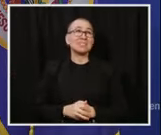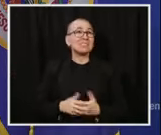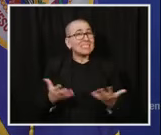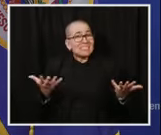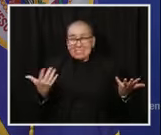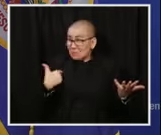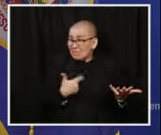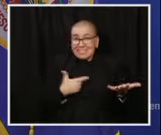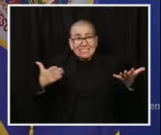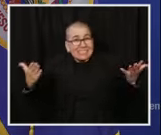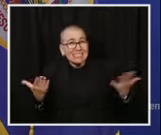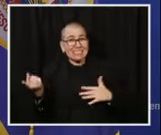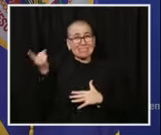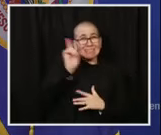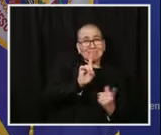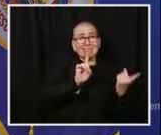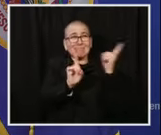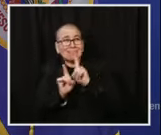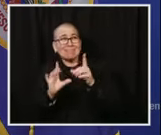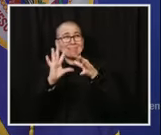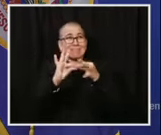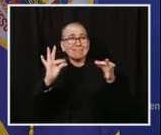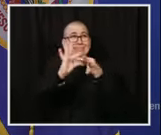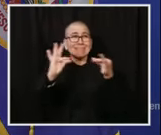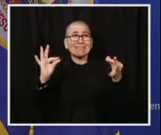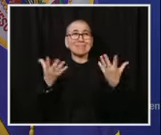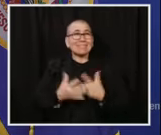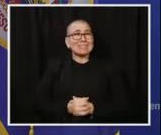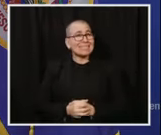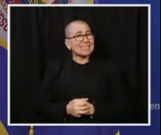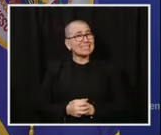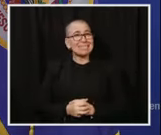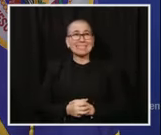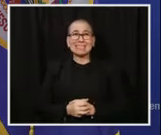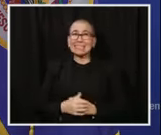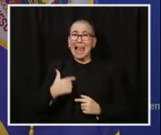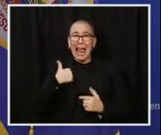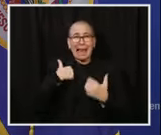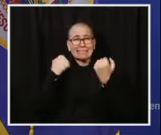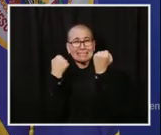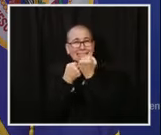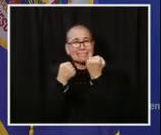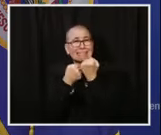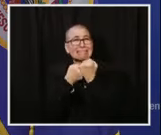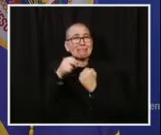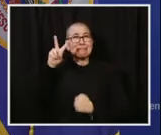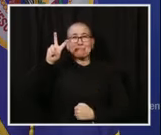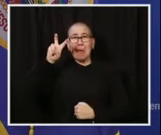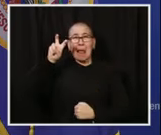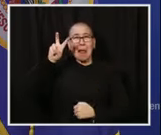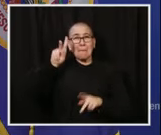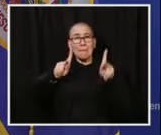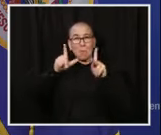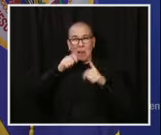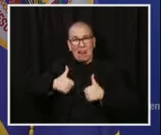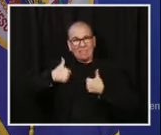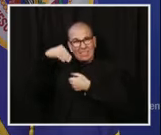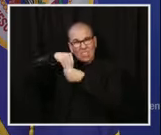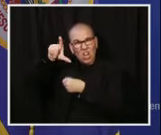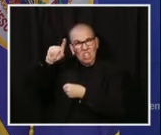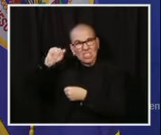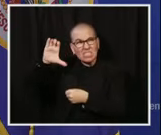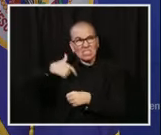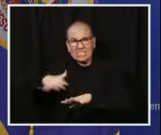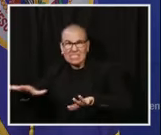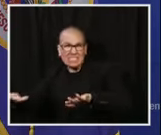say that we've got over 200 residents and team members that are positive for COVID and we're relentlessly trying to